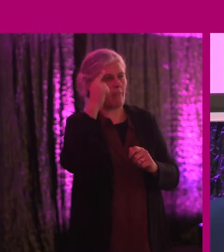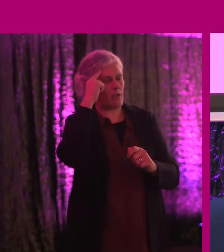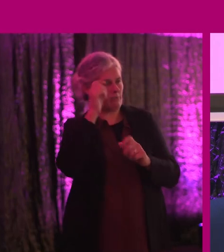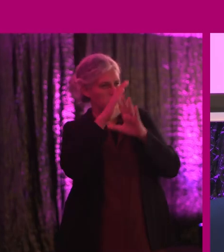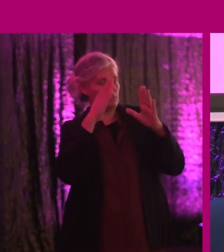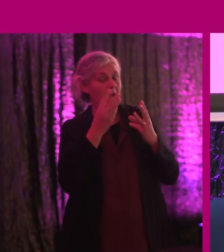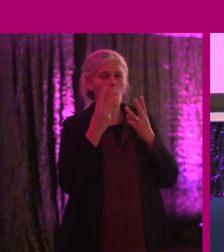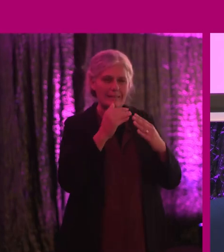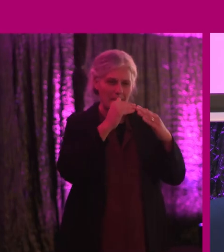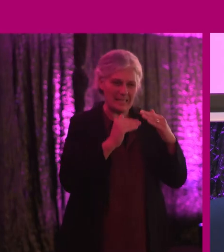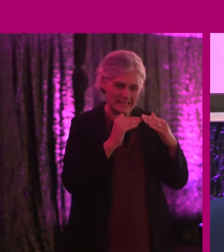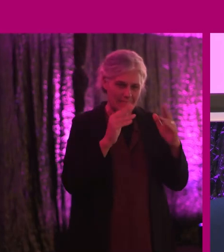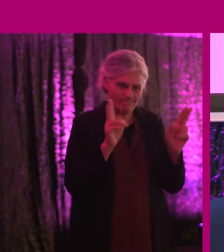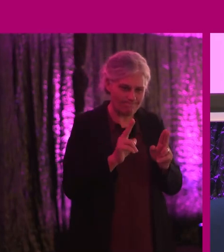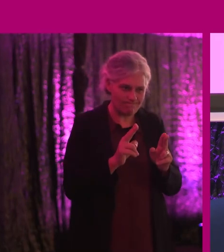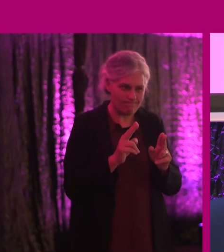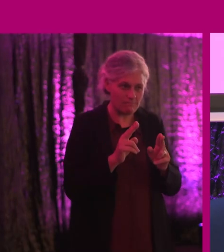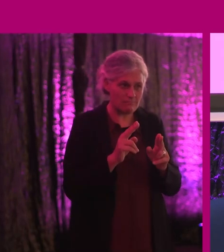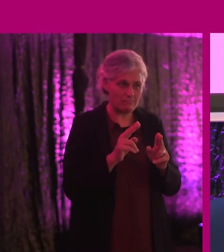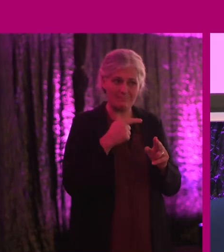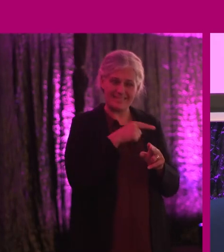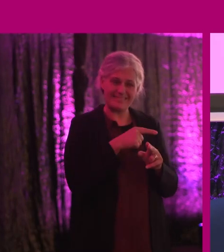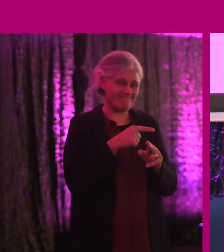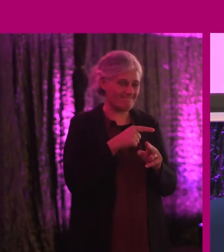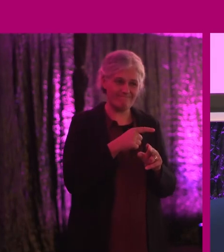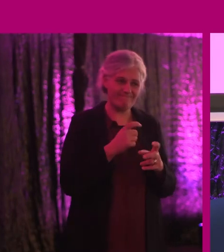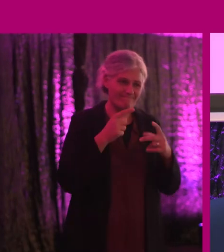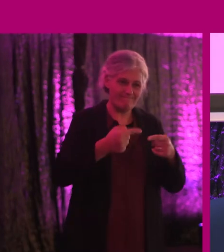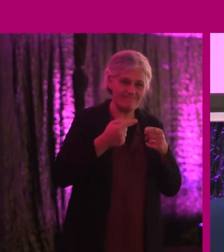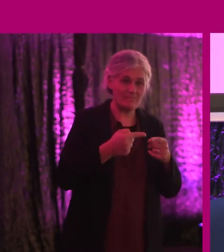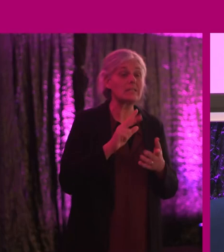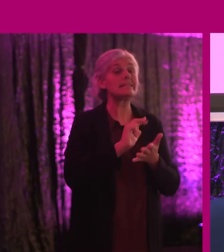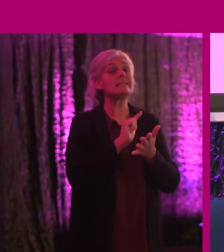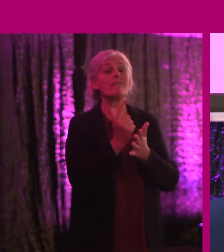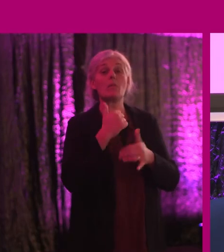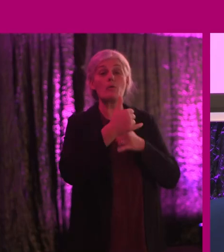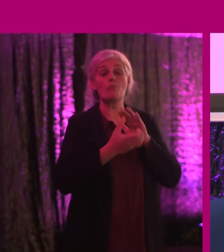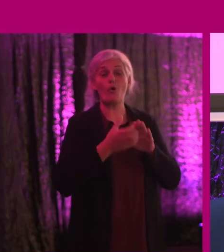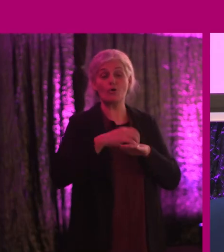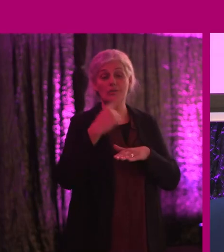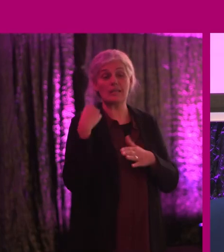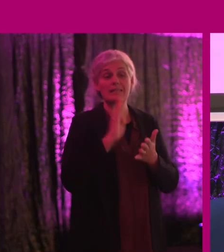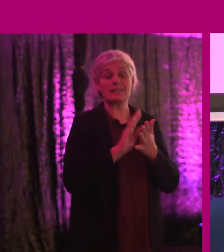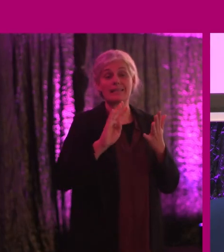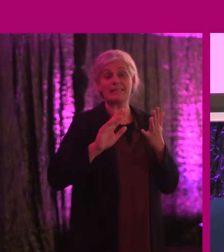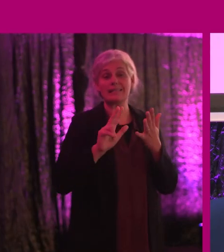was going to minimize what it was that I could do. So on my 17th birthday in 1989, my father